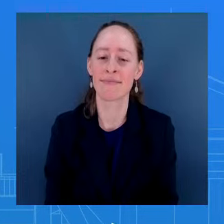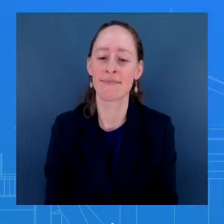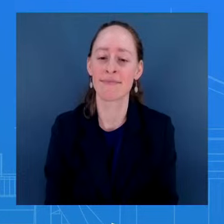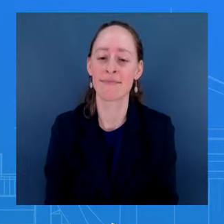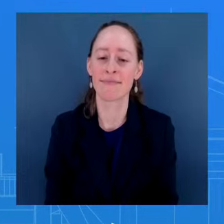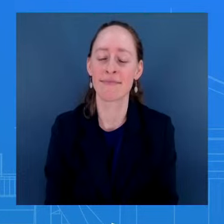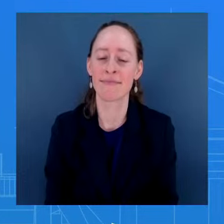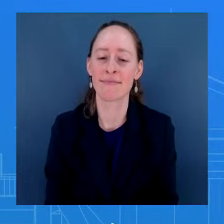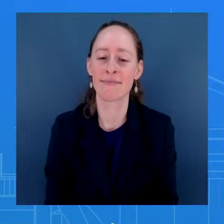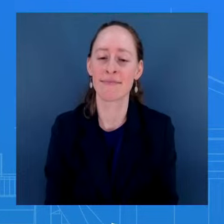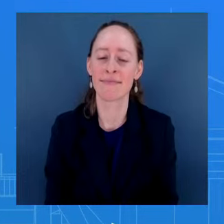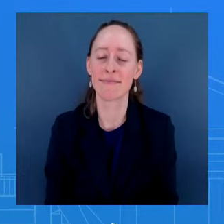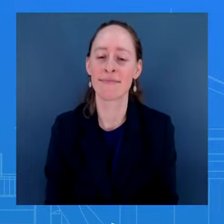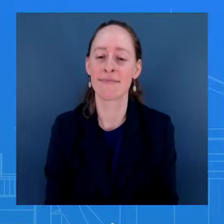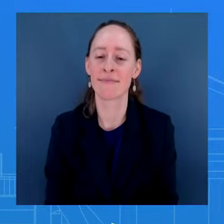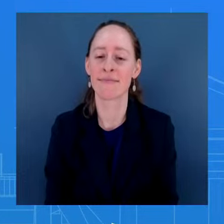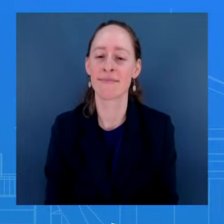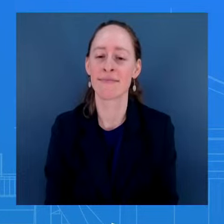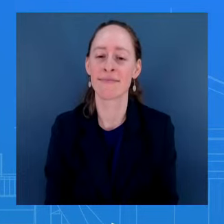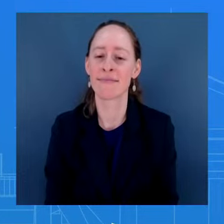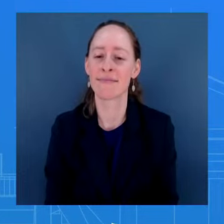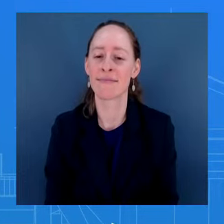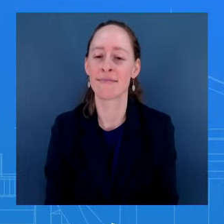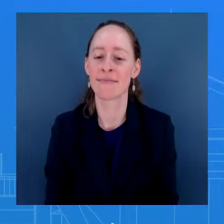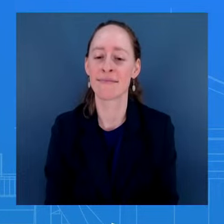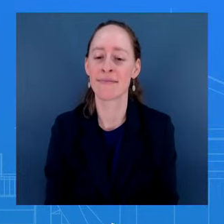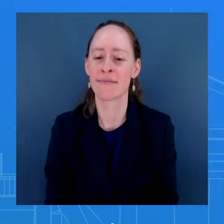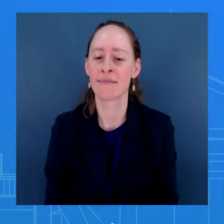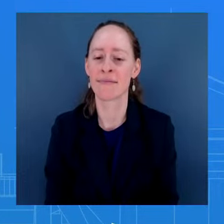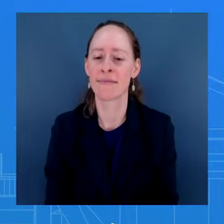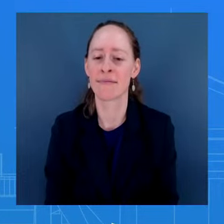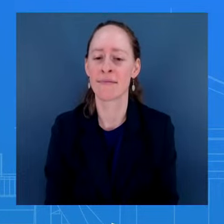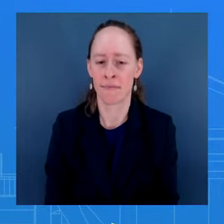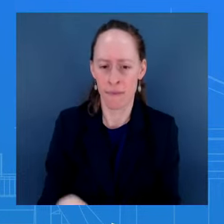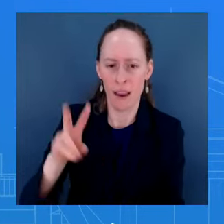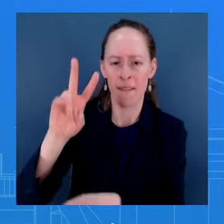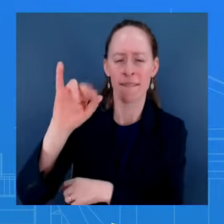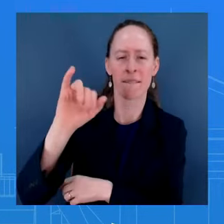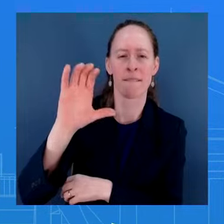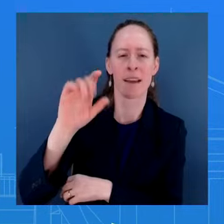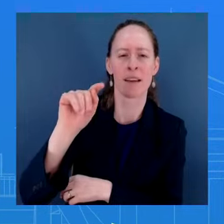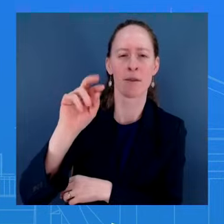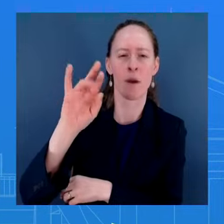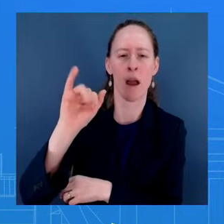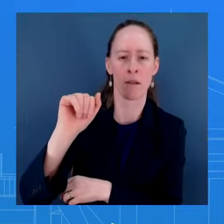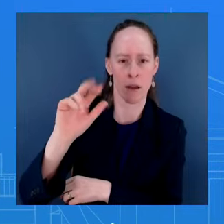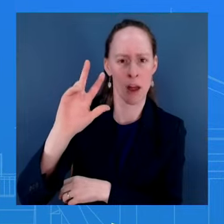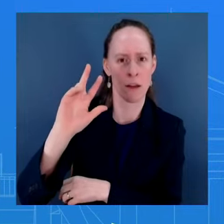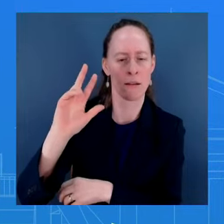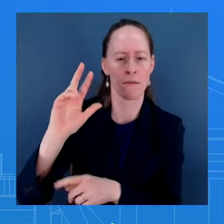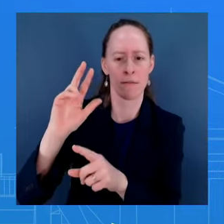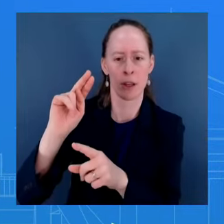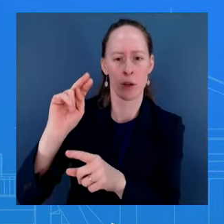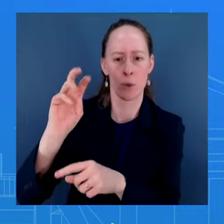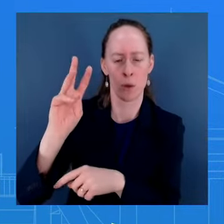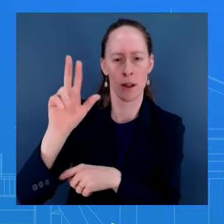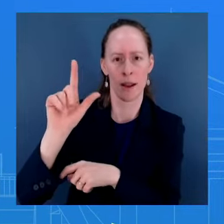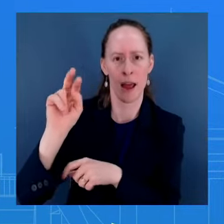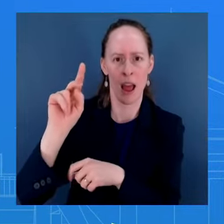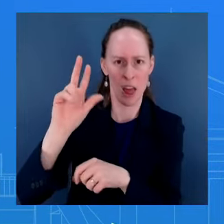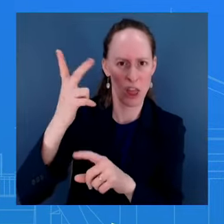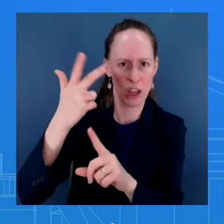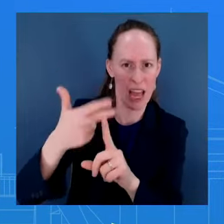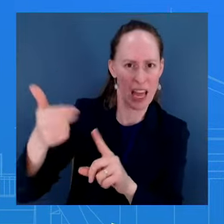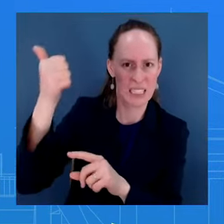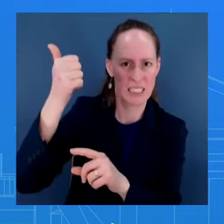diplomat, who's had a hand in the future of Ukraine for some time, announced that she plans to step down. How did the President react to